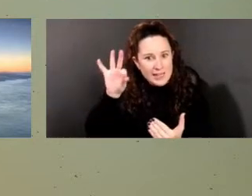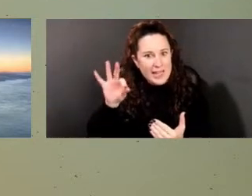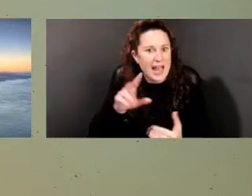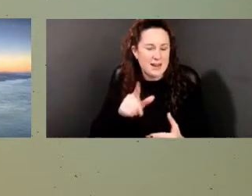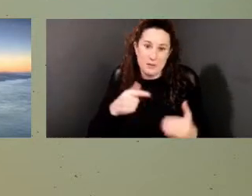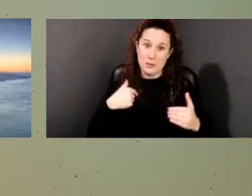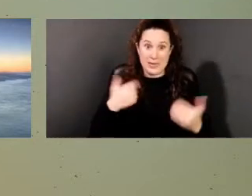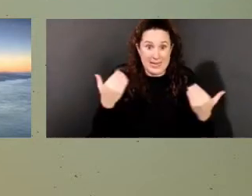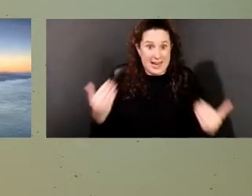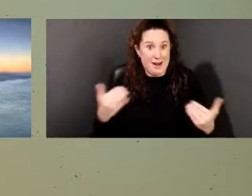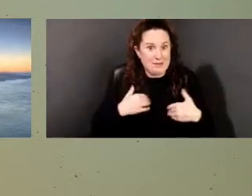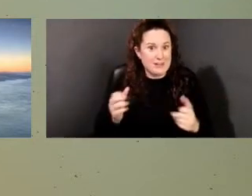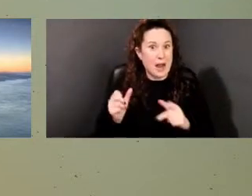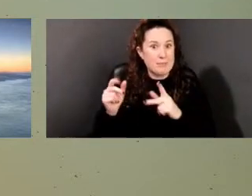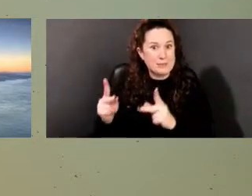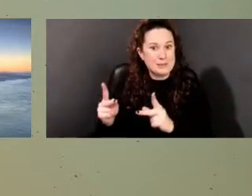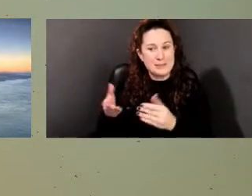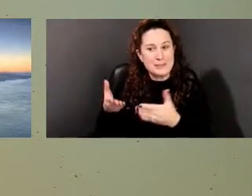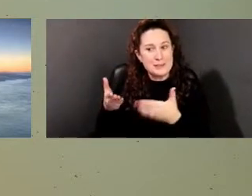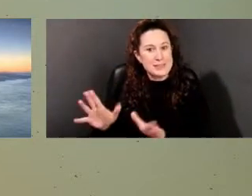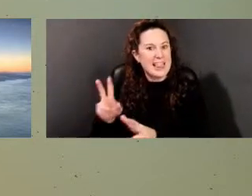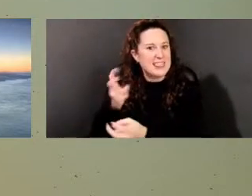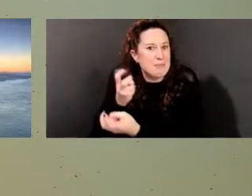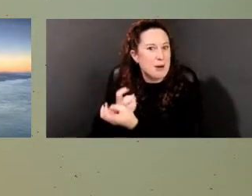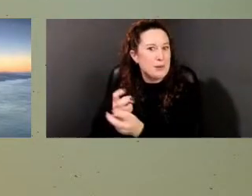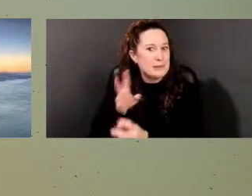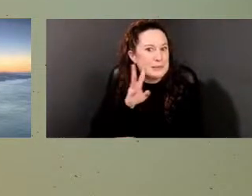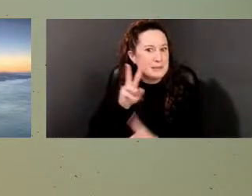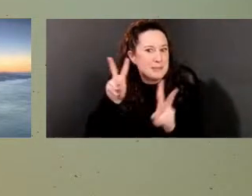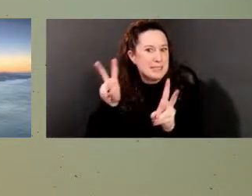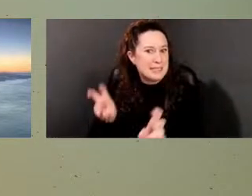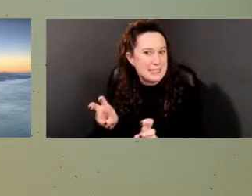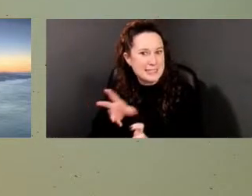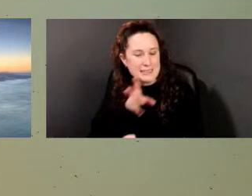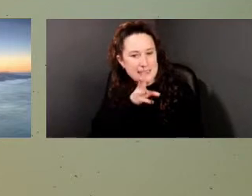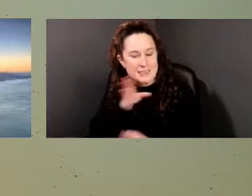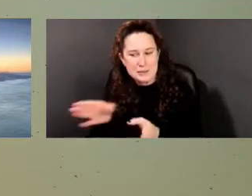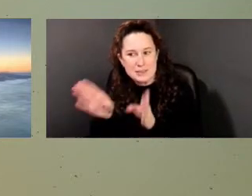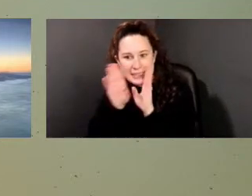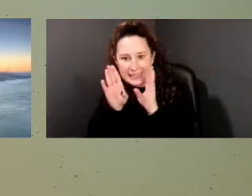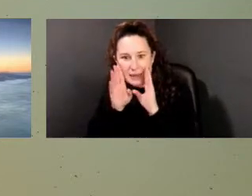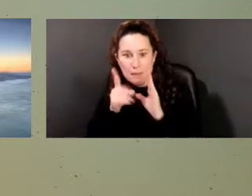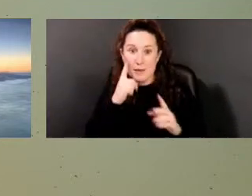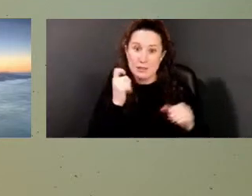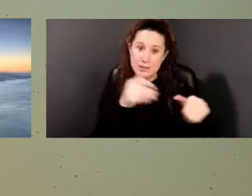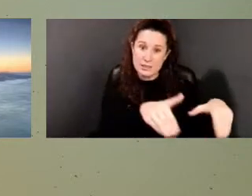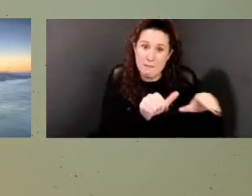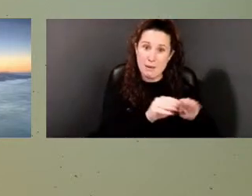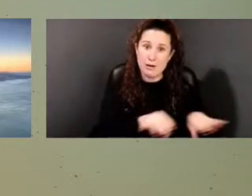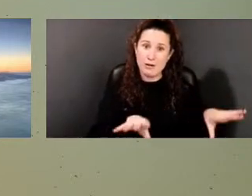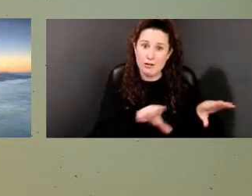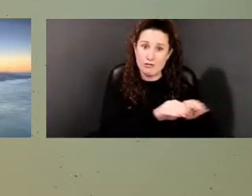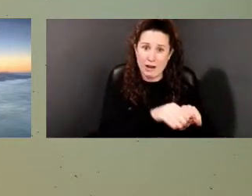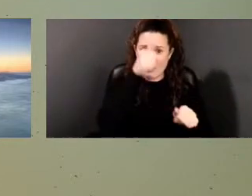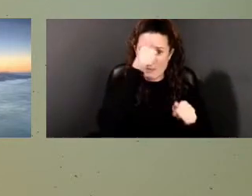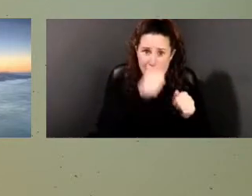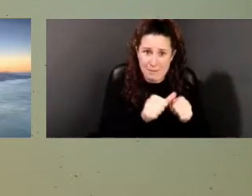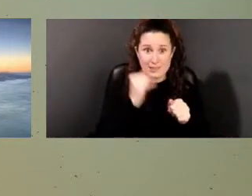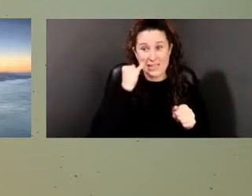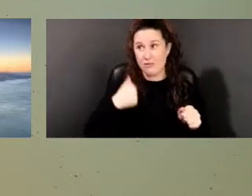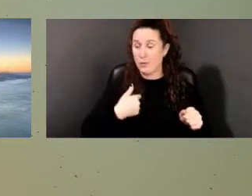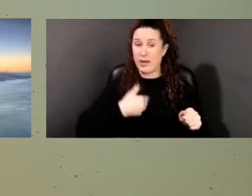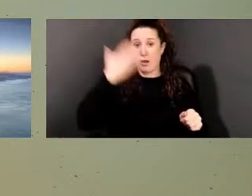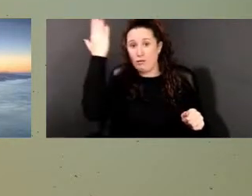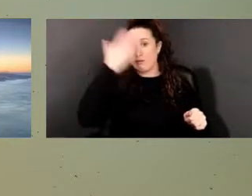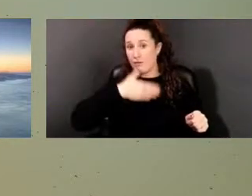speak. And because I'm looking at the quotes, the burial ground remembers when we forget and we won't forget now because we